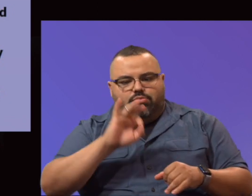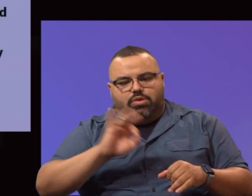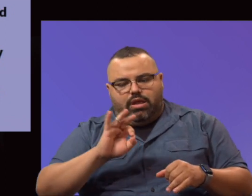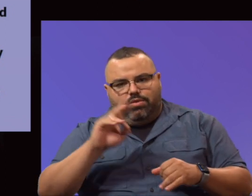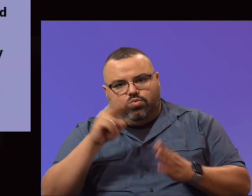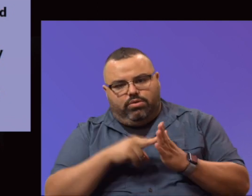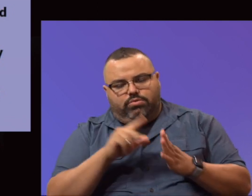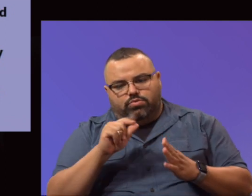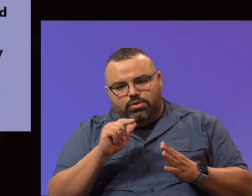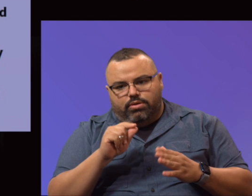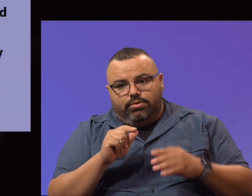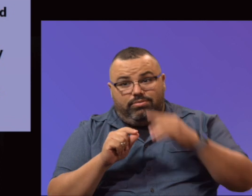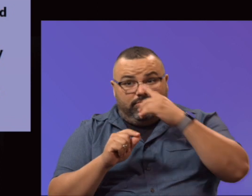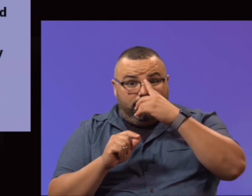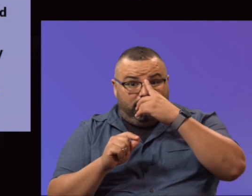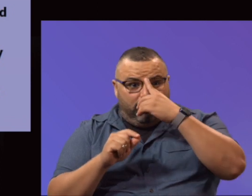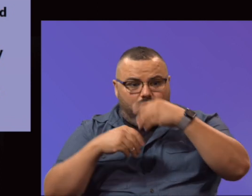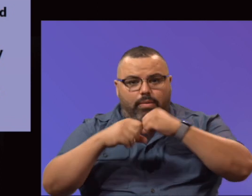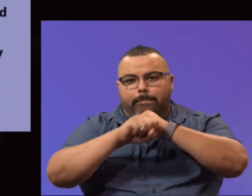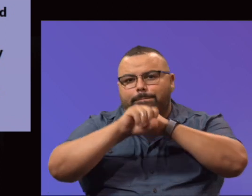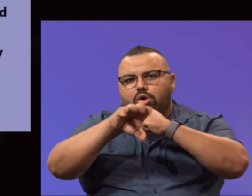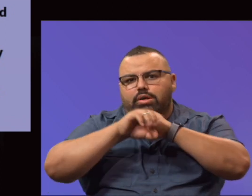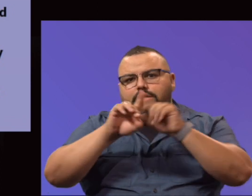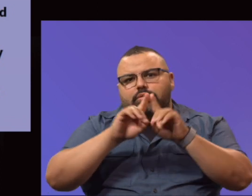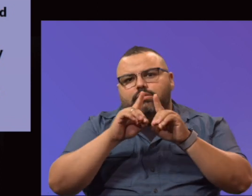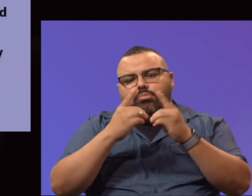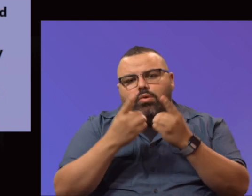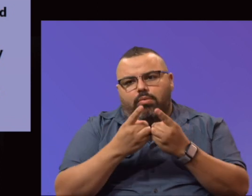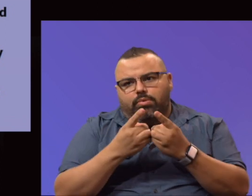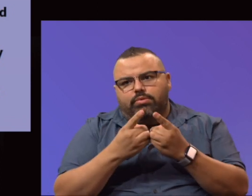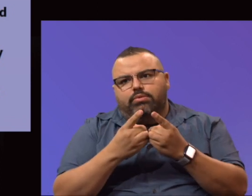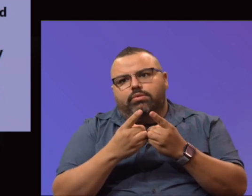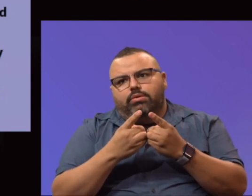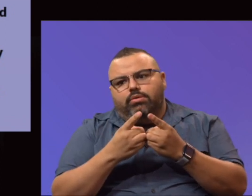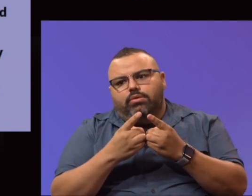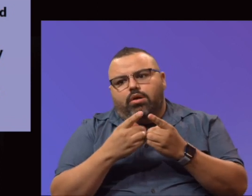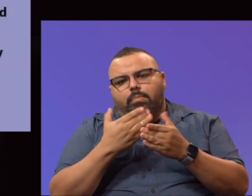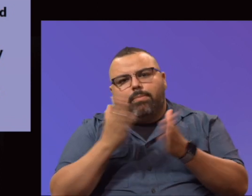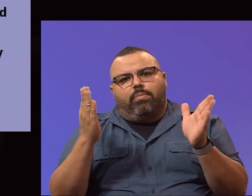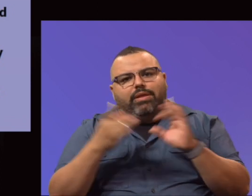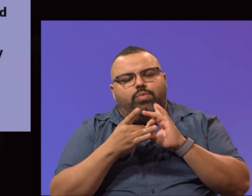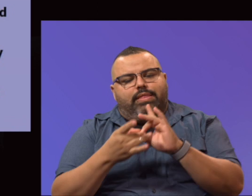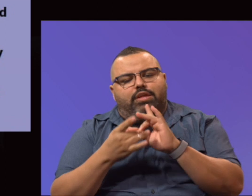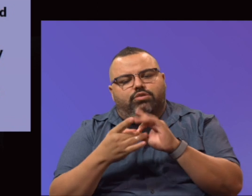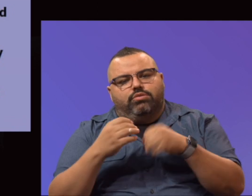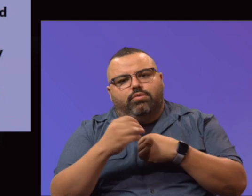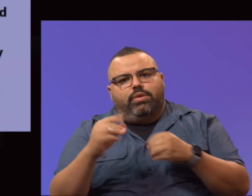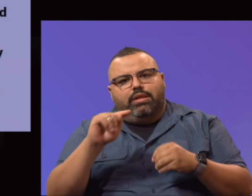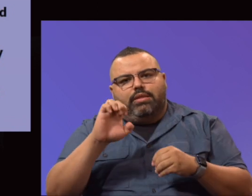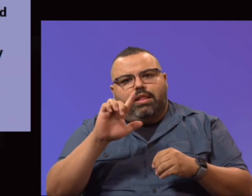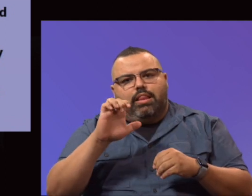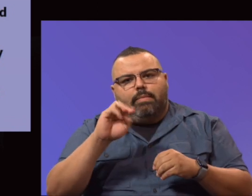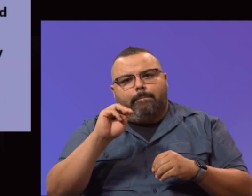2020. The marketing department. The census public relations office did a great job. had Telemundo,